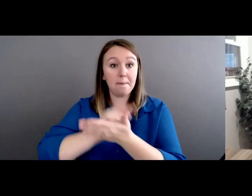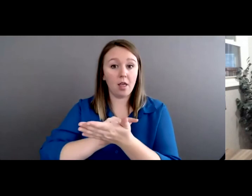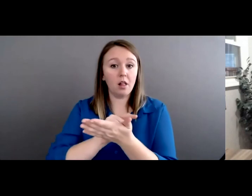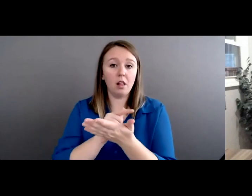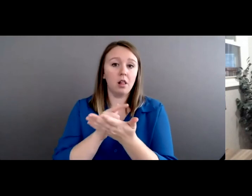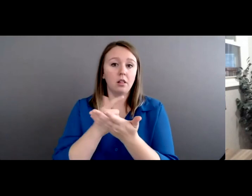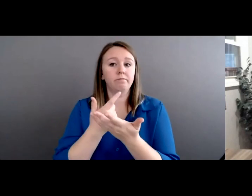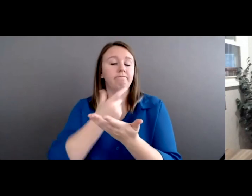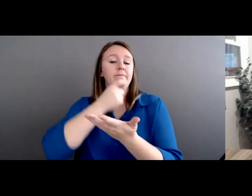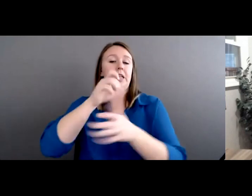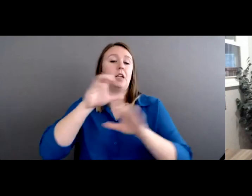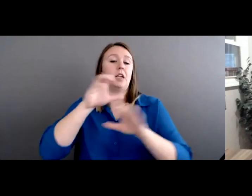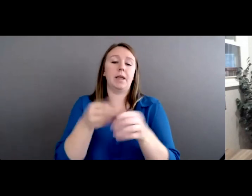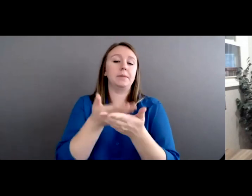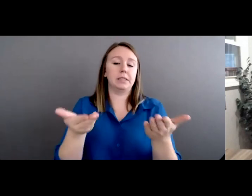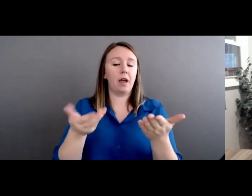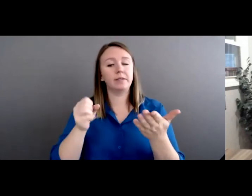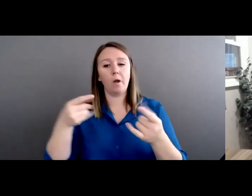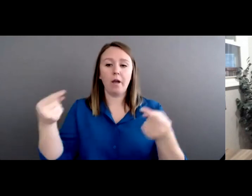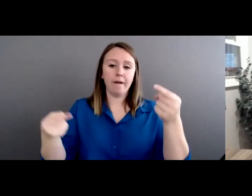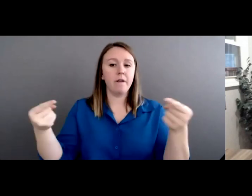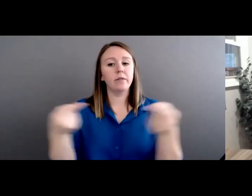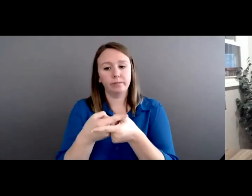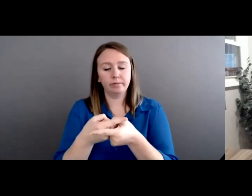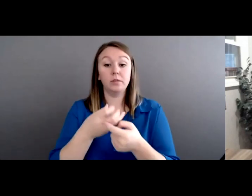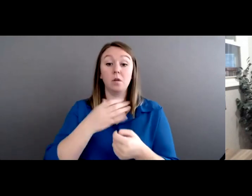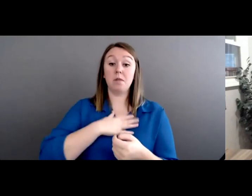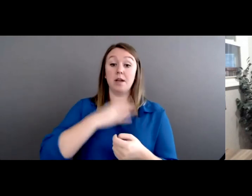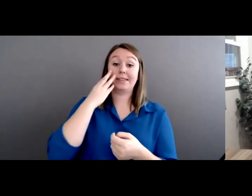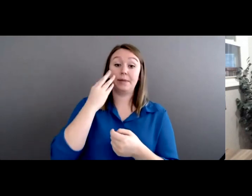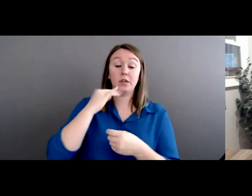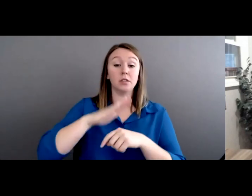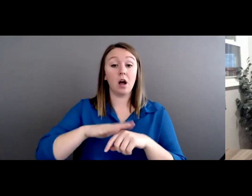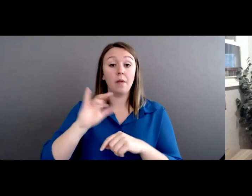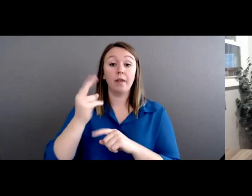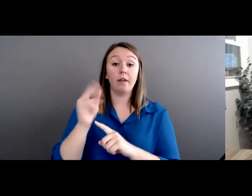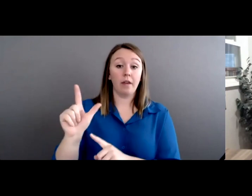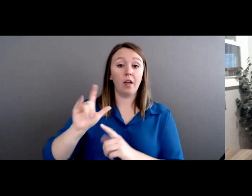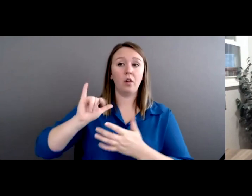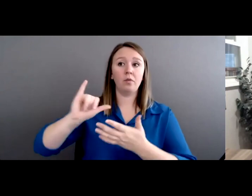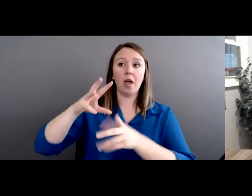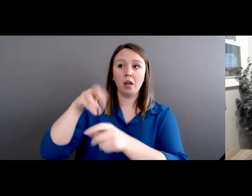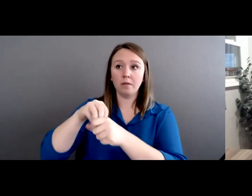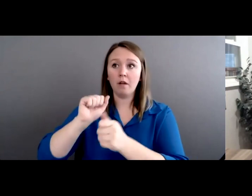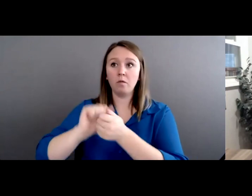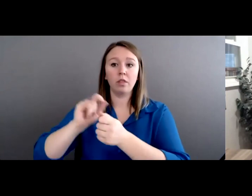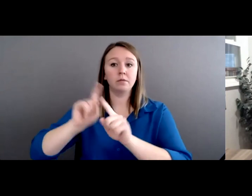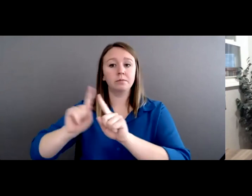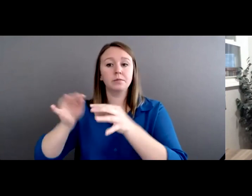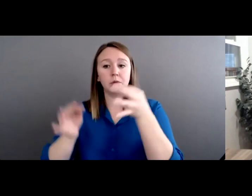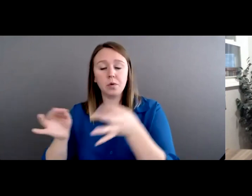experience, you know, being on the Hill and talking to lawmakers, is that I think there's still a level of ignorance